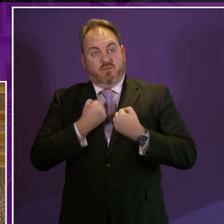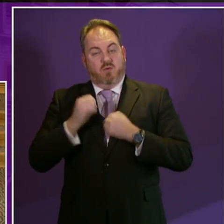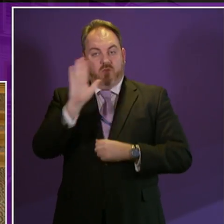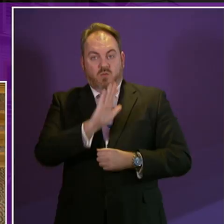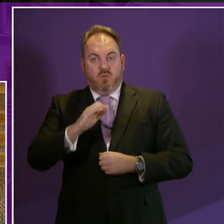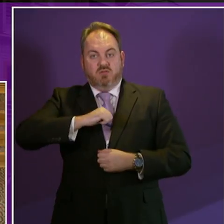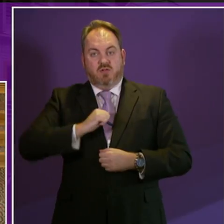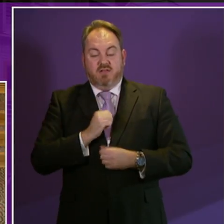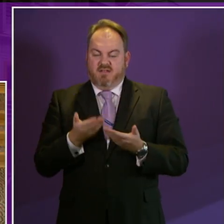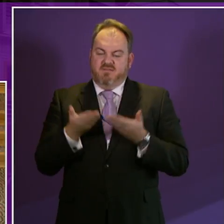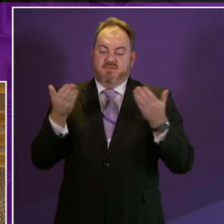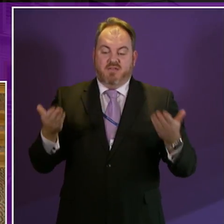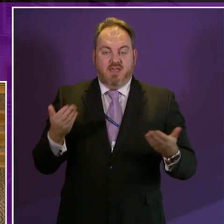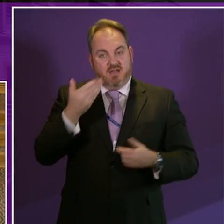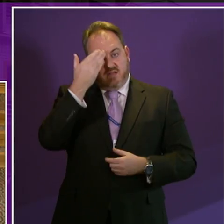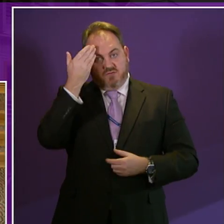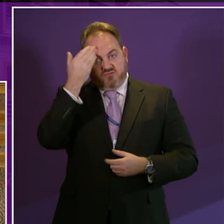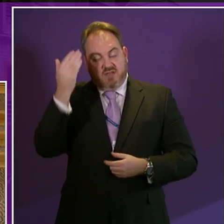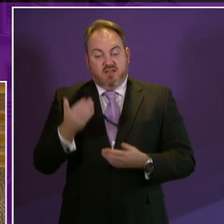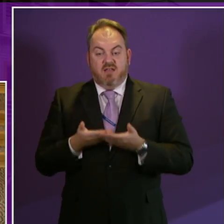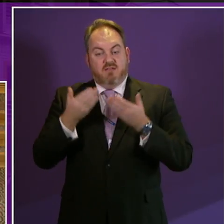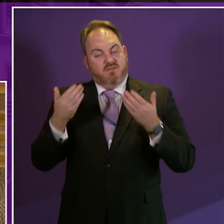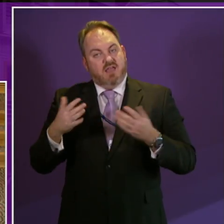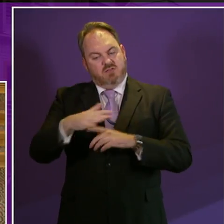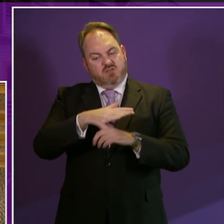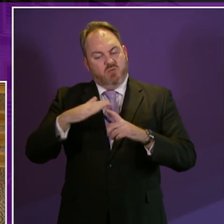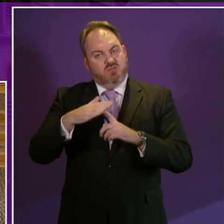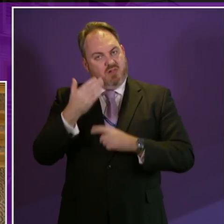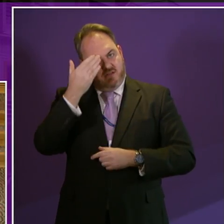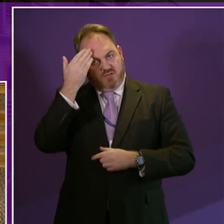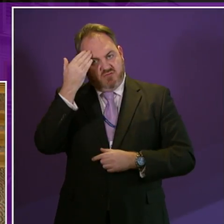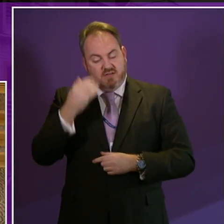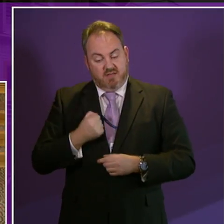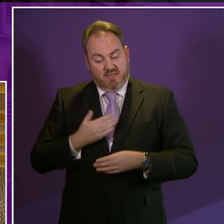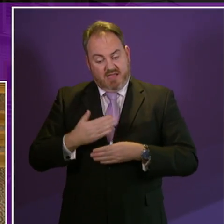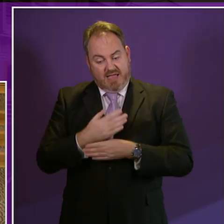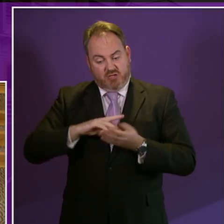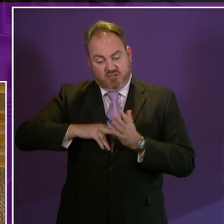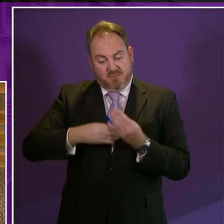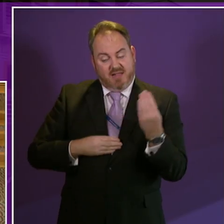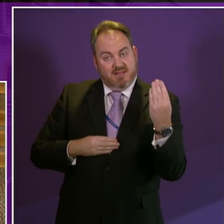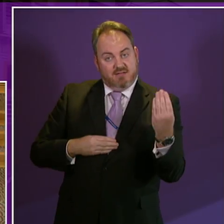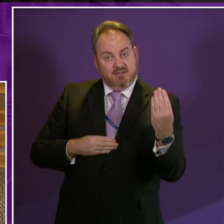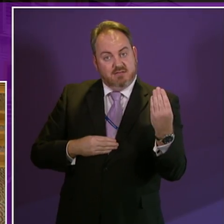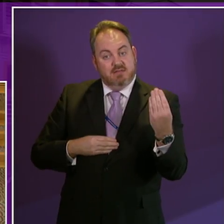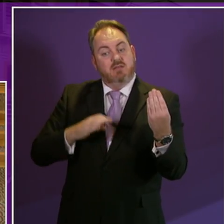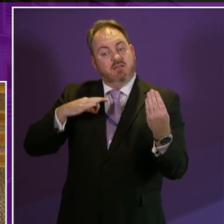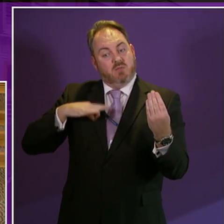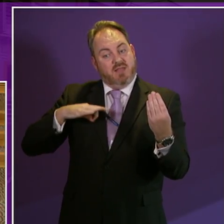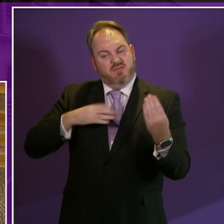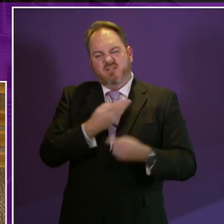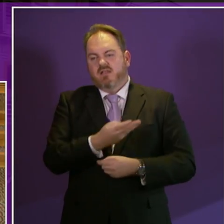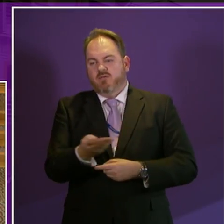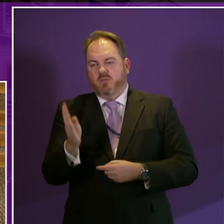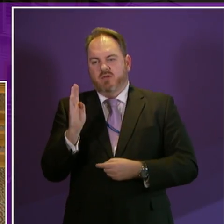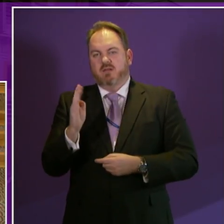and socially just country. The Fairer Scotland Action Plan is there to work for everyone in Scotland. But not